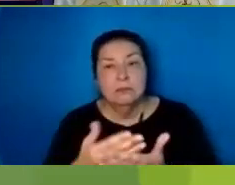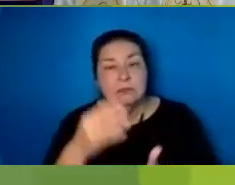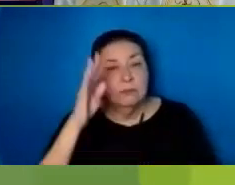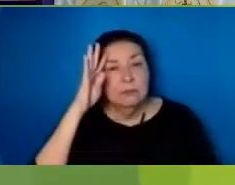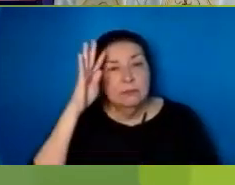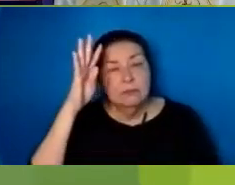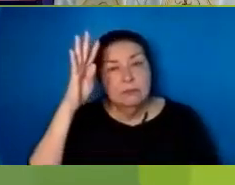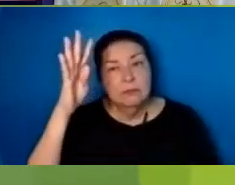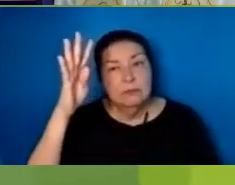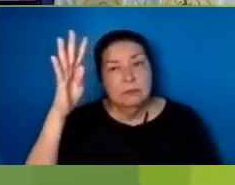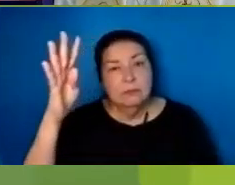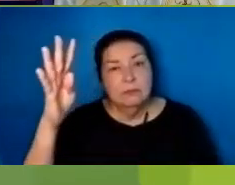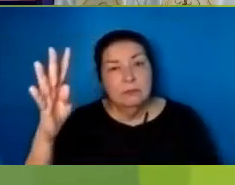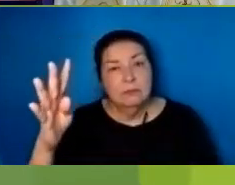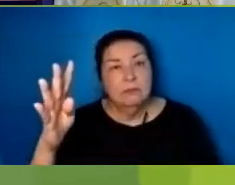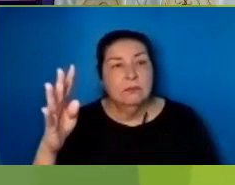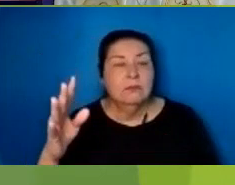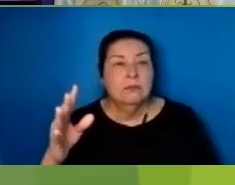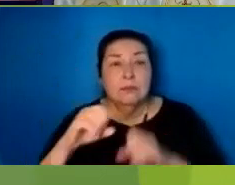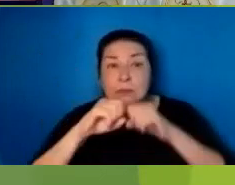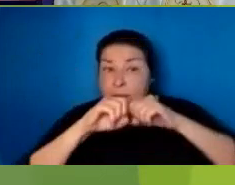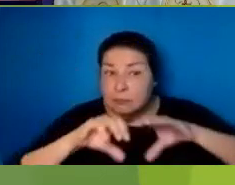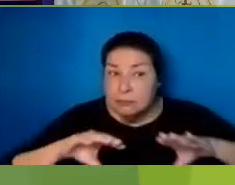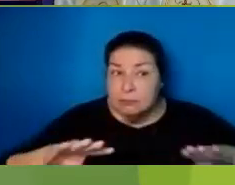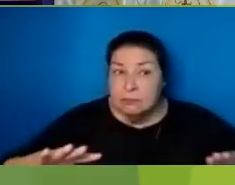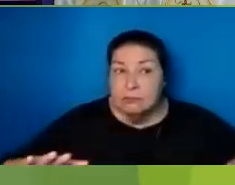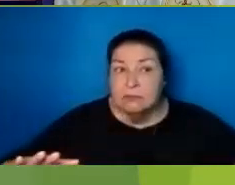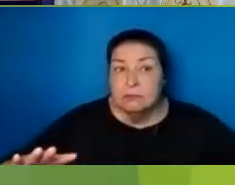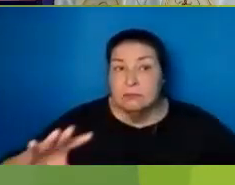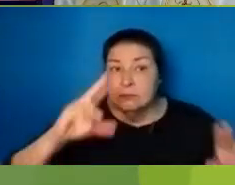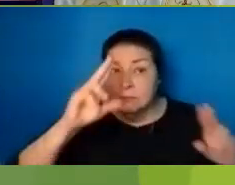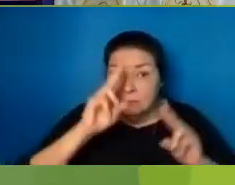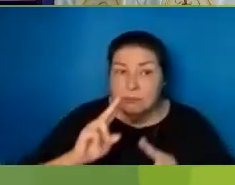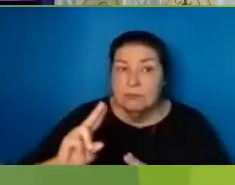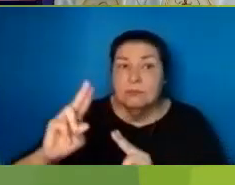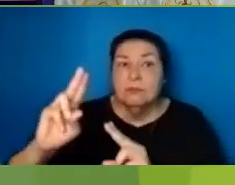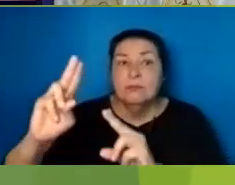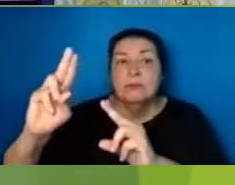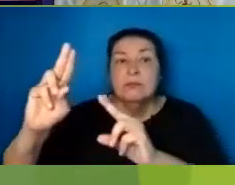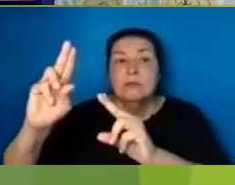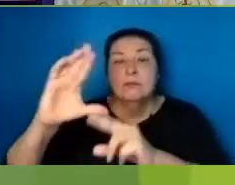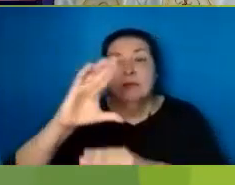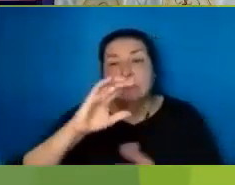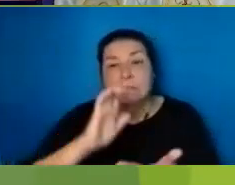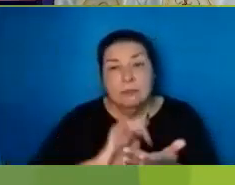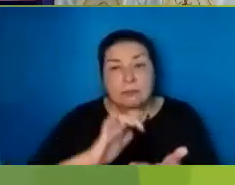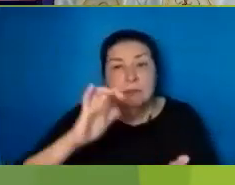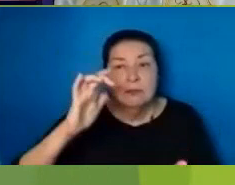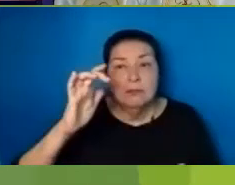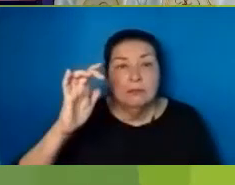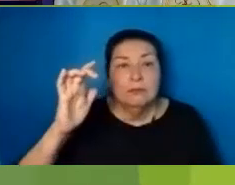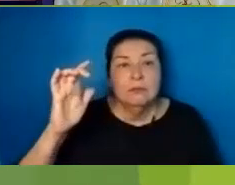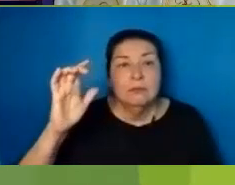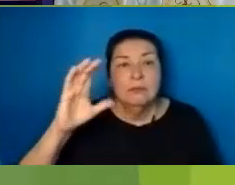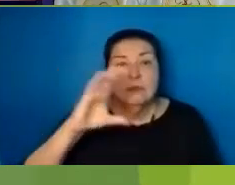creation Thanks be and honor And